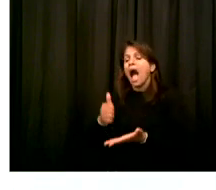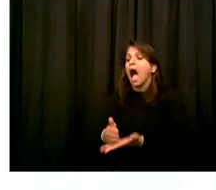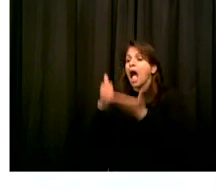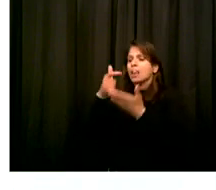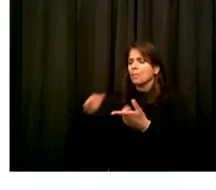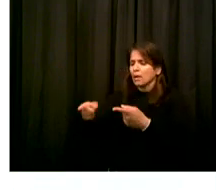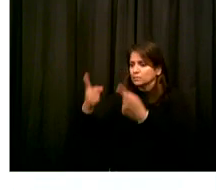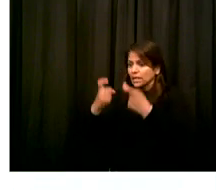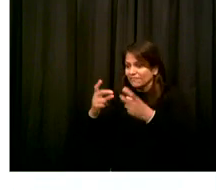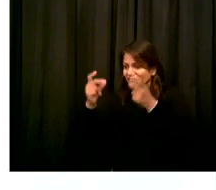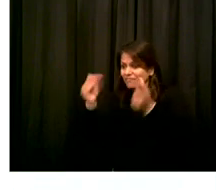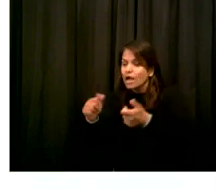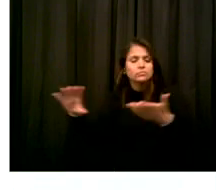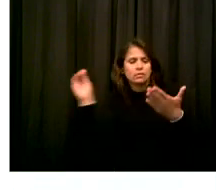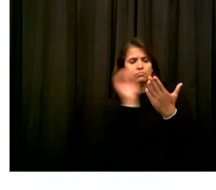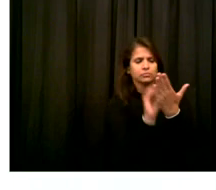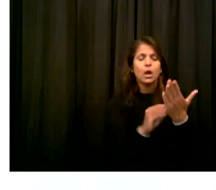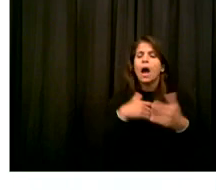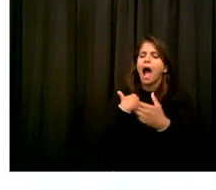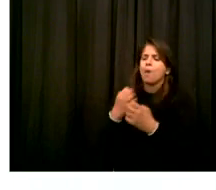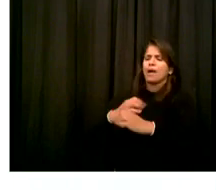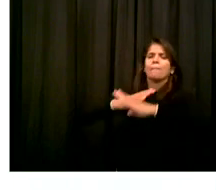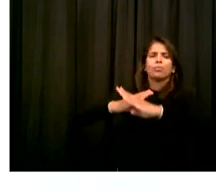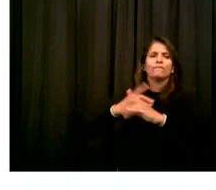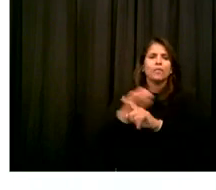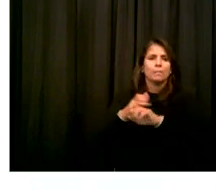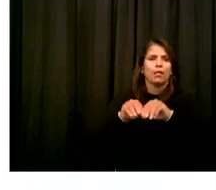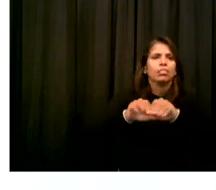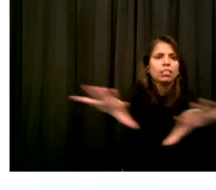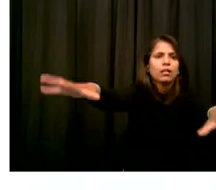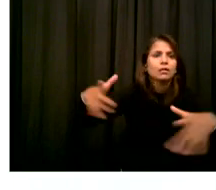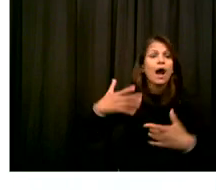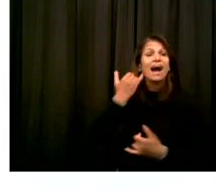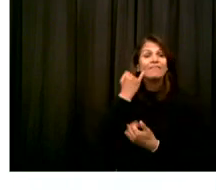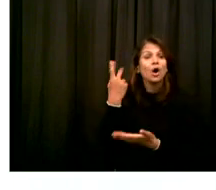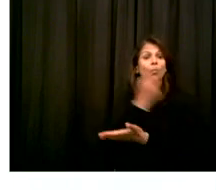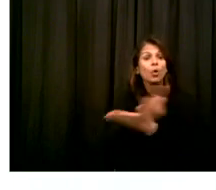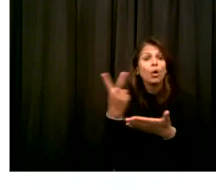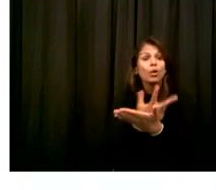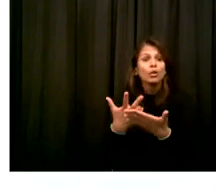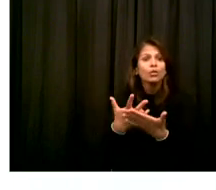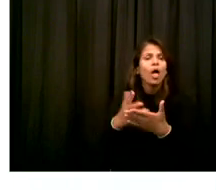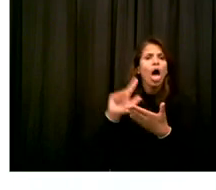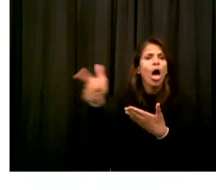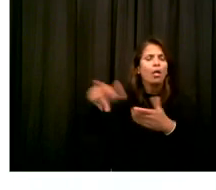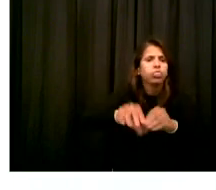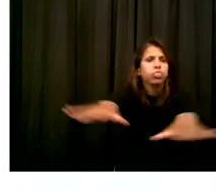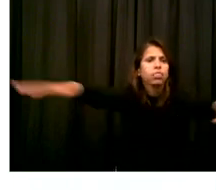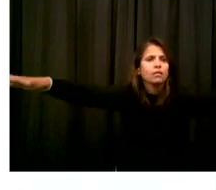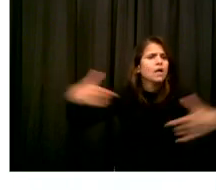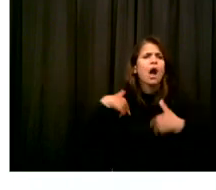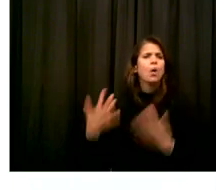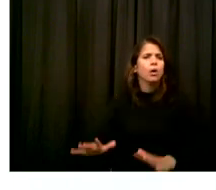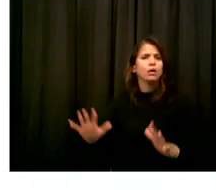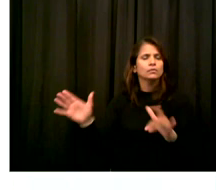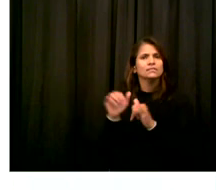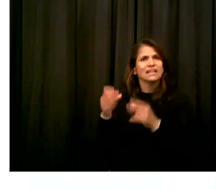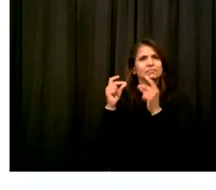that, again, as the mayor mentioned briefly, we are looking at every single option